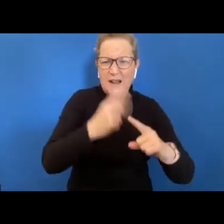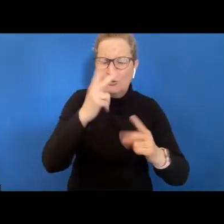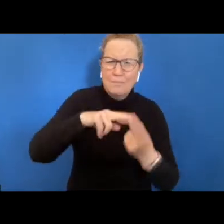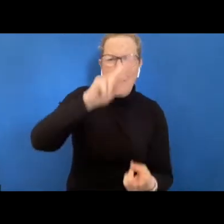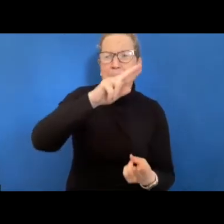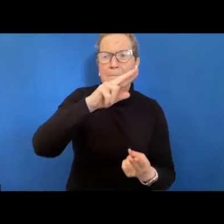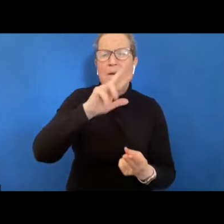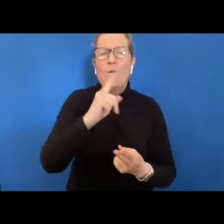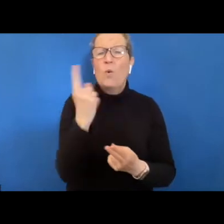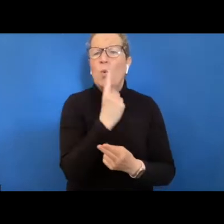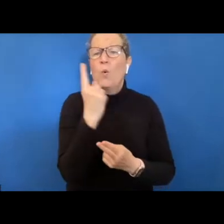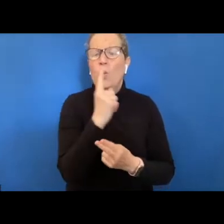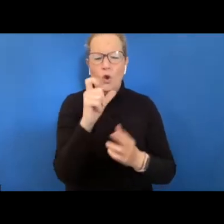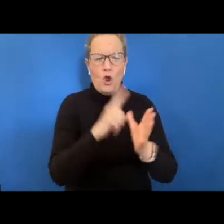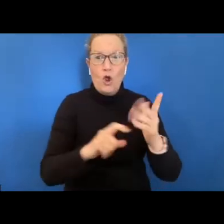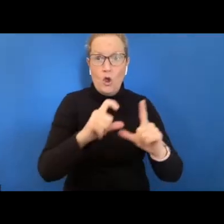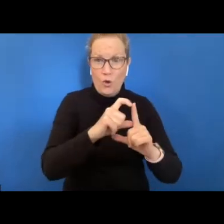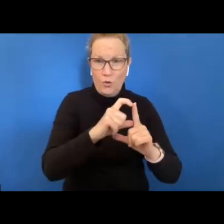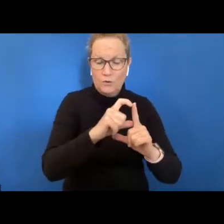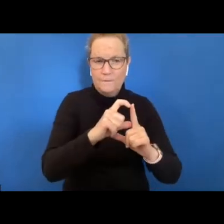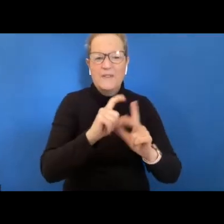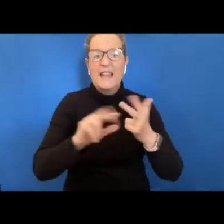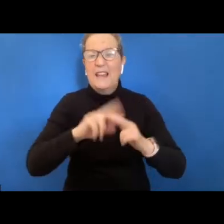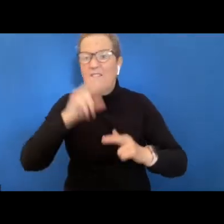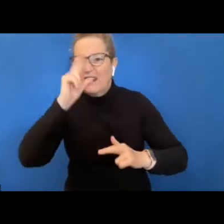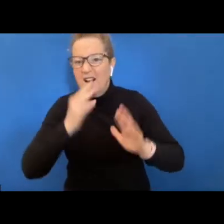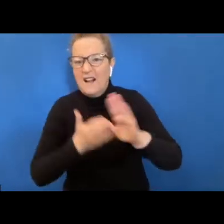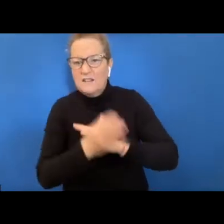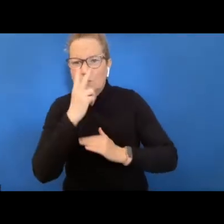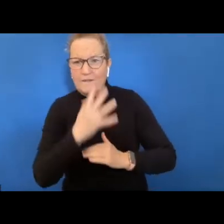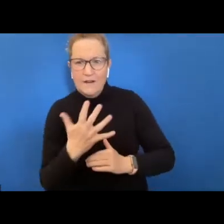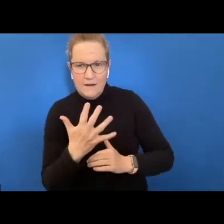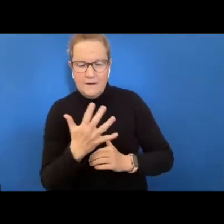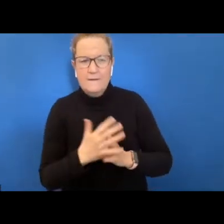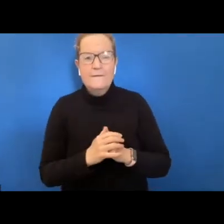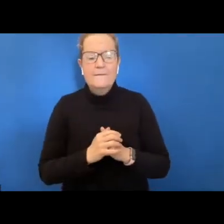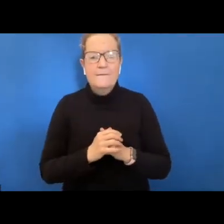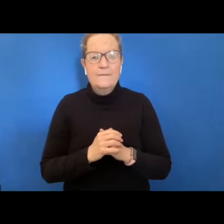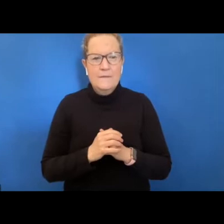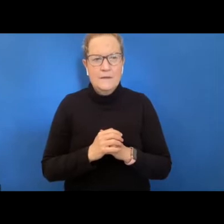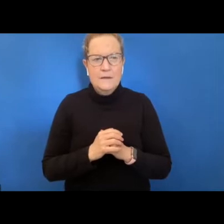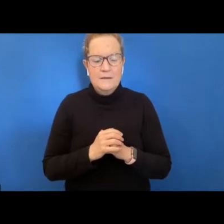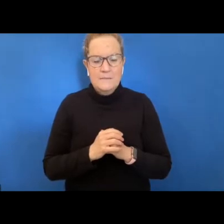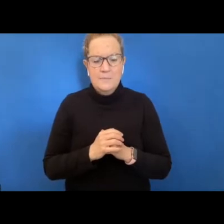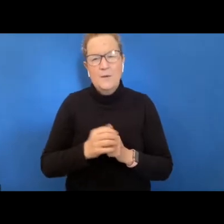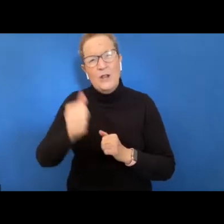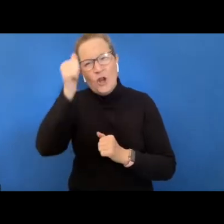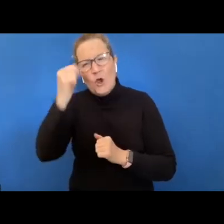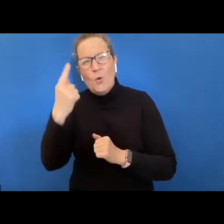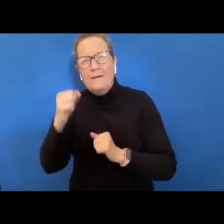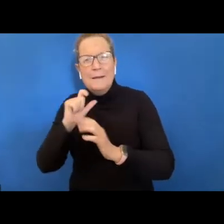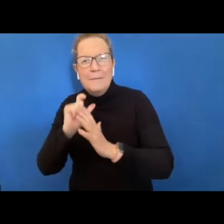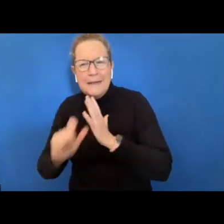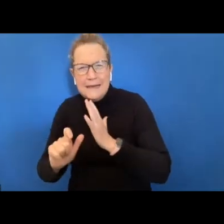cult community and for young people under the age of 25. we also know that people with disability have long been